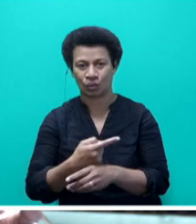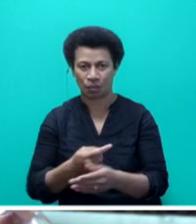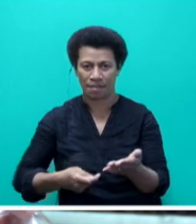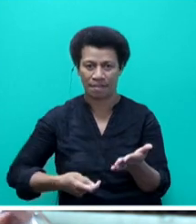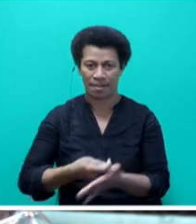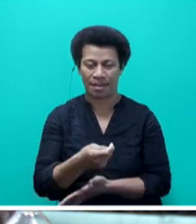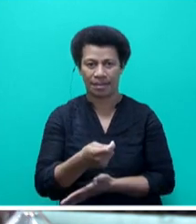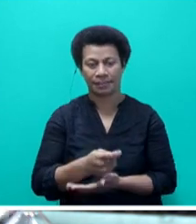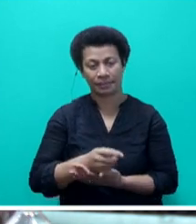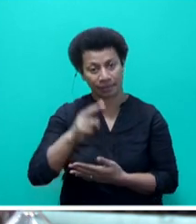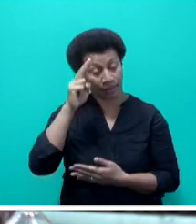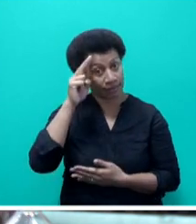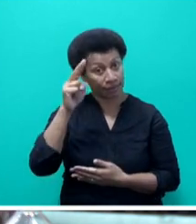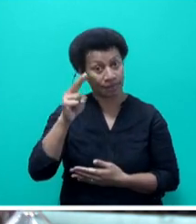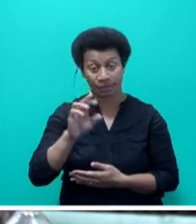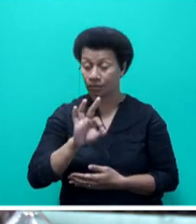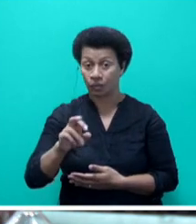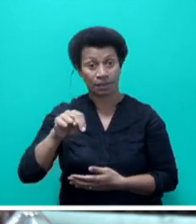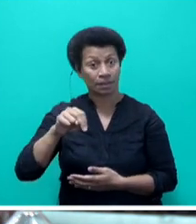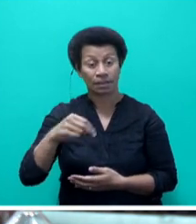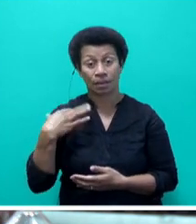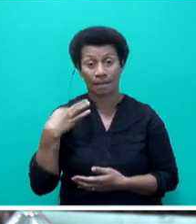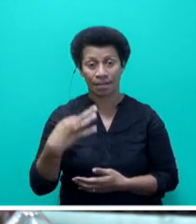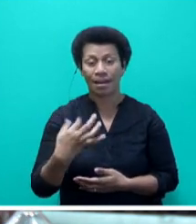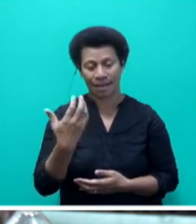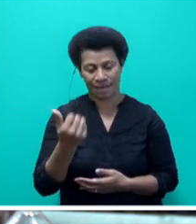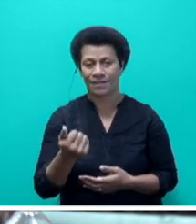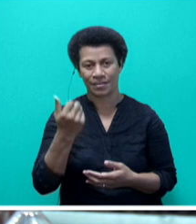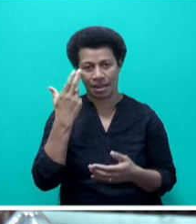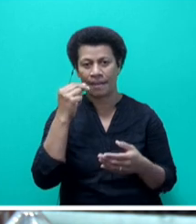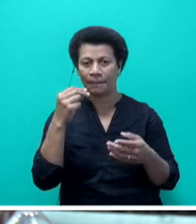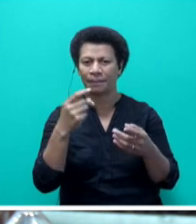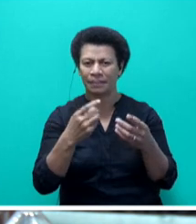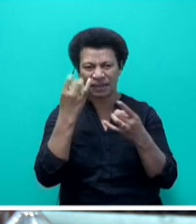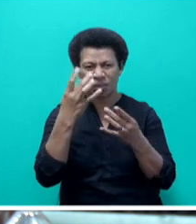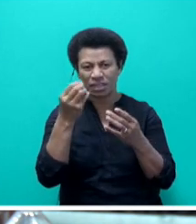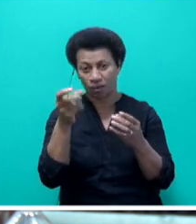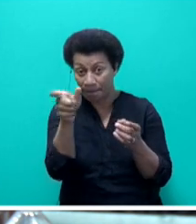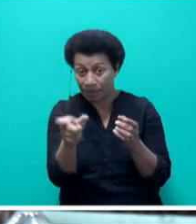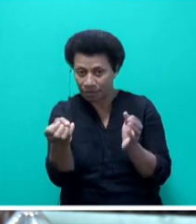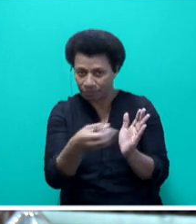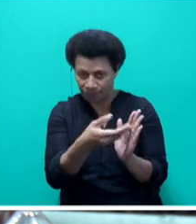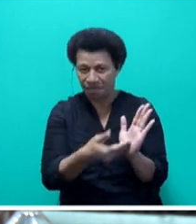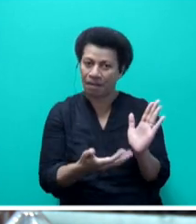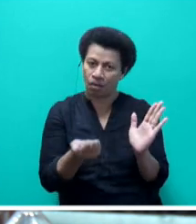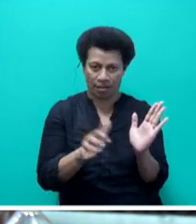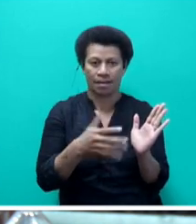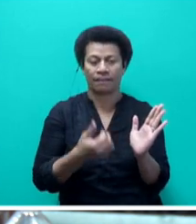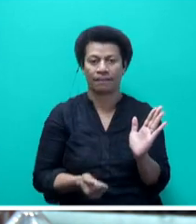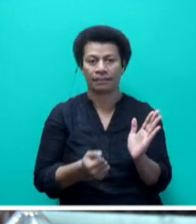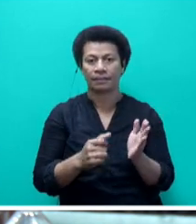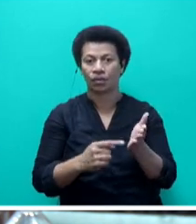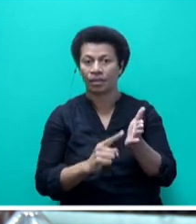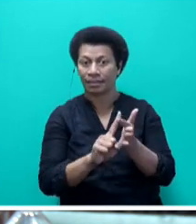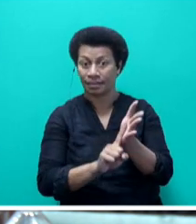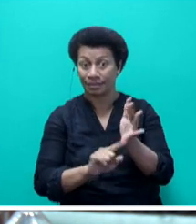Sir, again, they don't need to apply because we already have the details. The tertiary institutions covered by TSLS include the